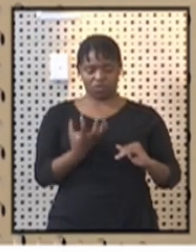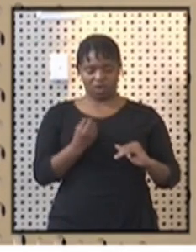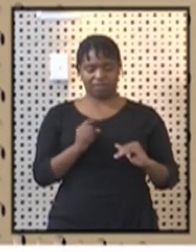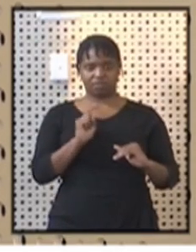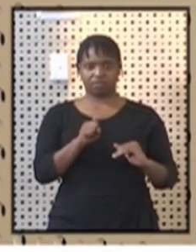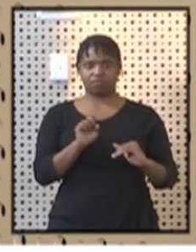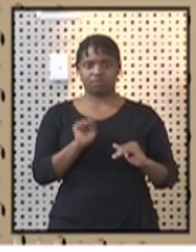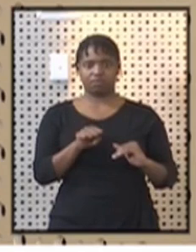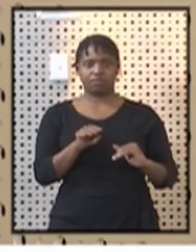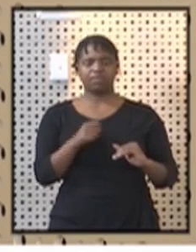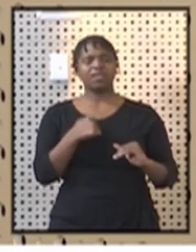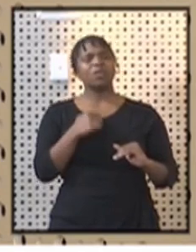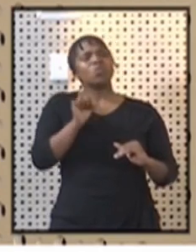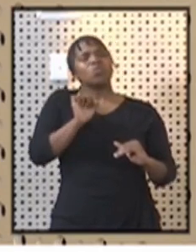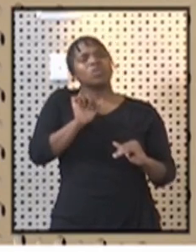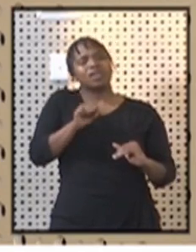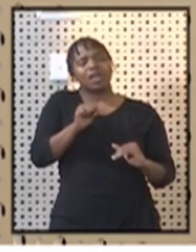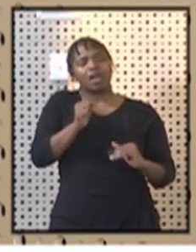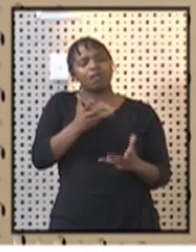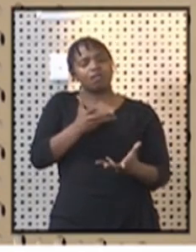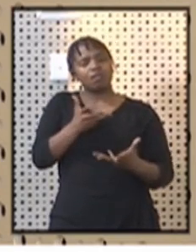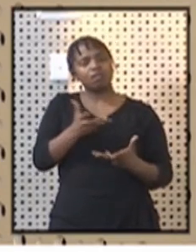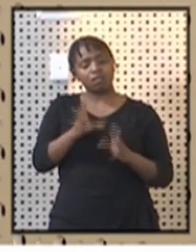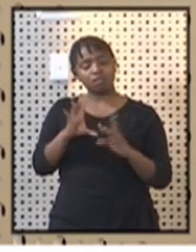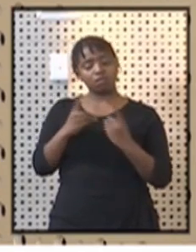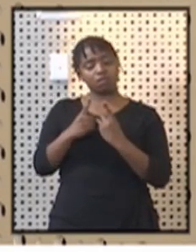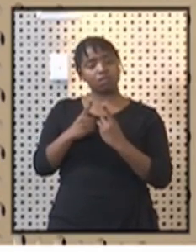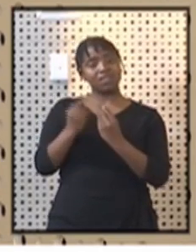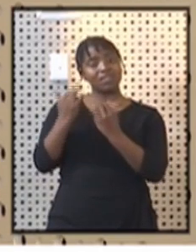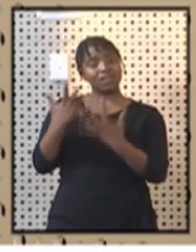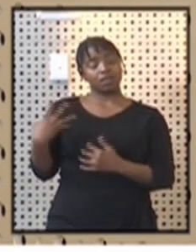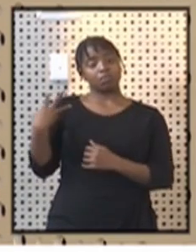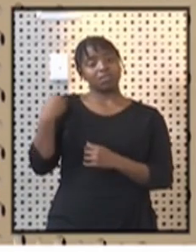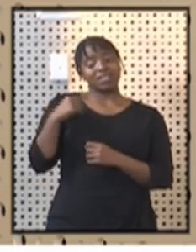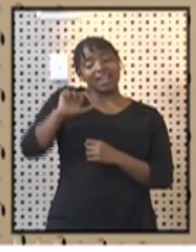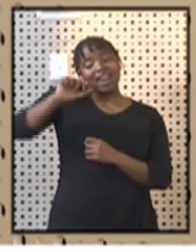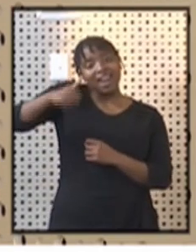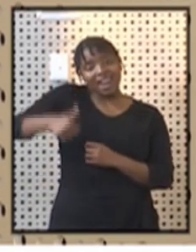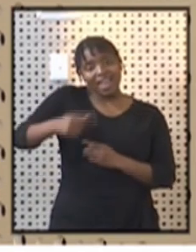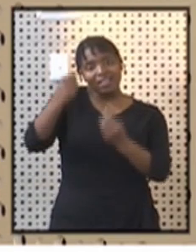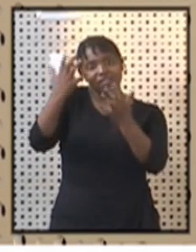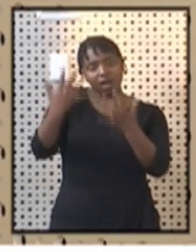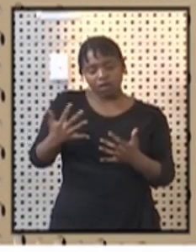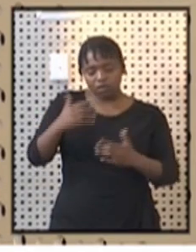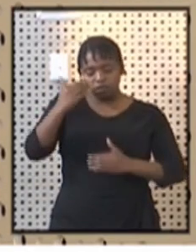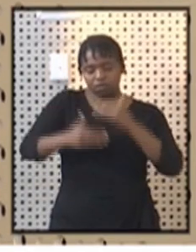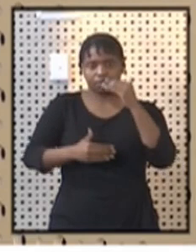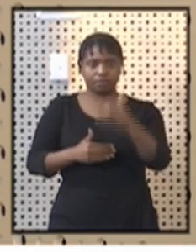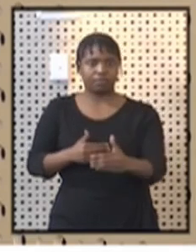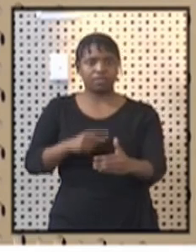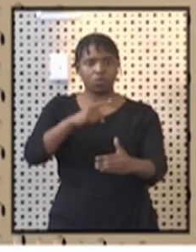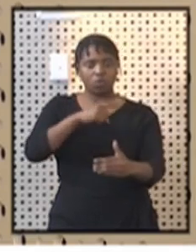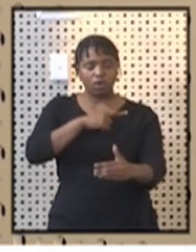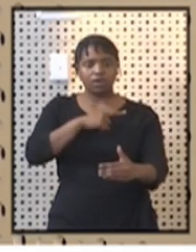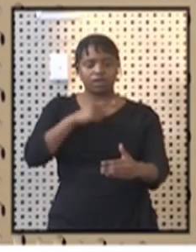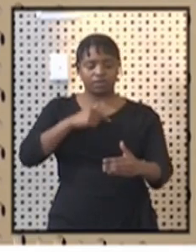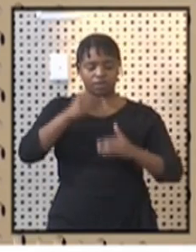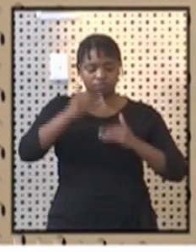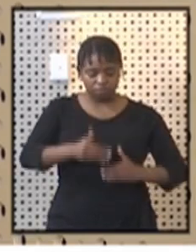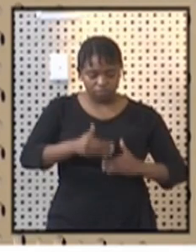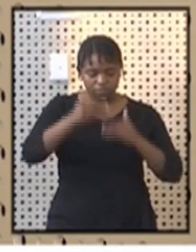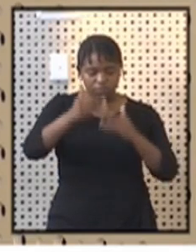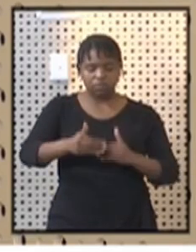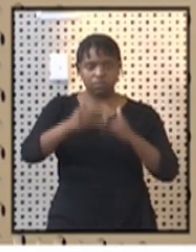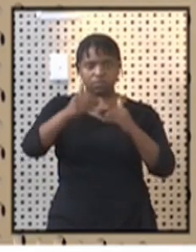Then we can have a conversation with the Minister of Finance in the next round of budget cycle, because budget has a cycle. So this